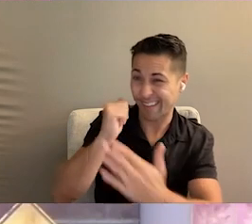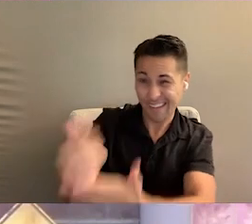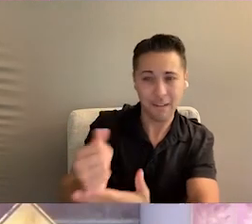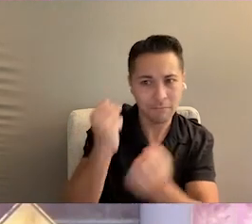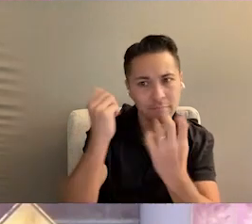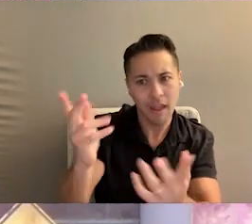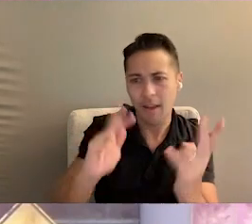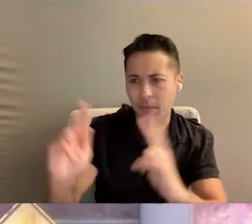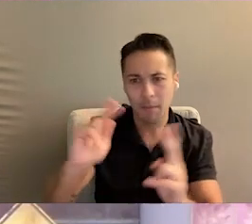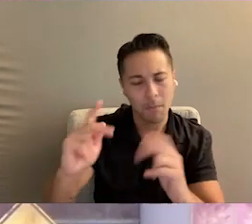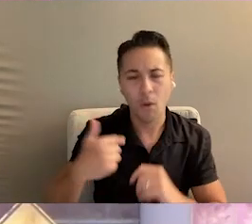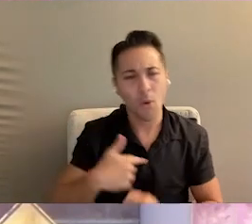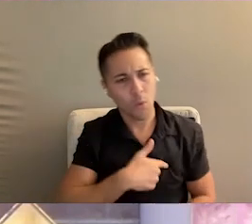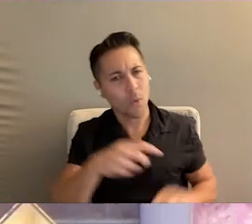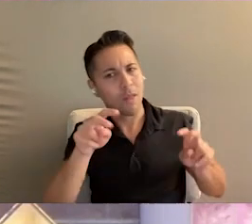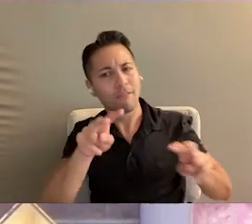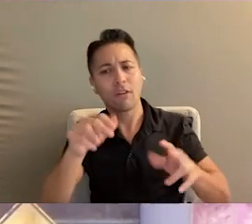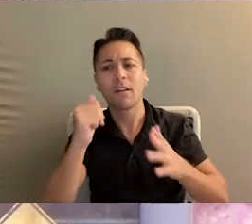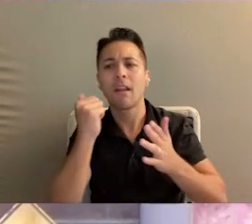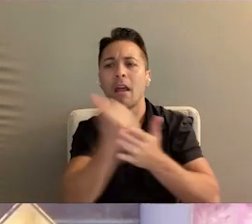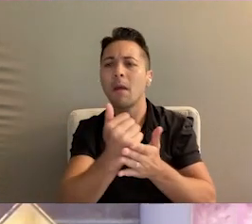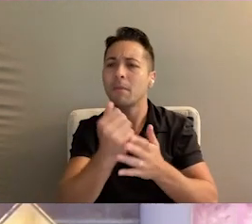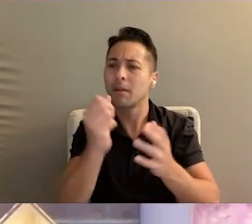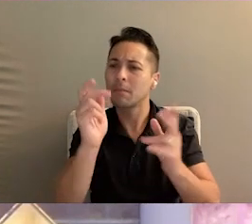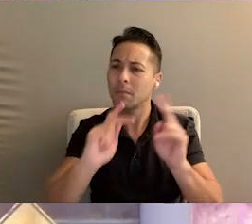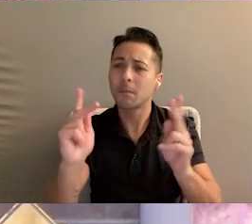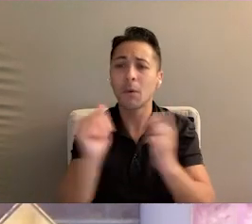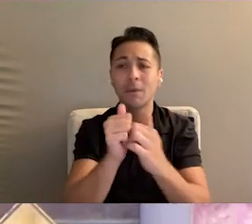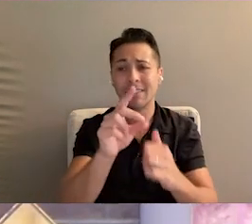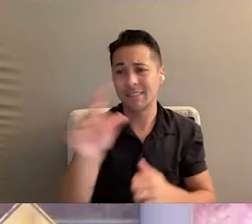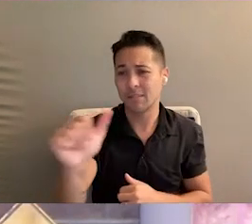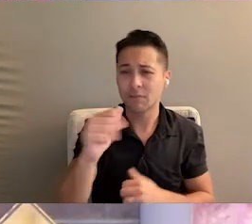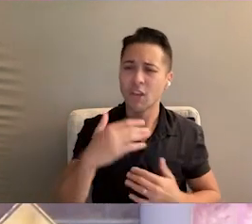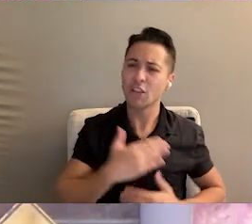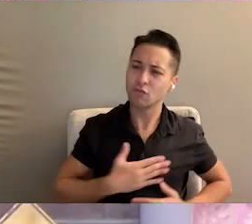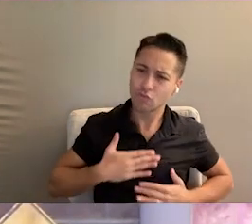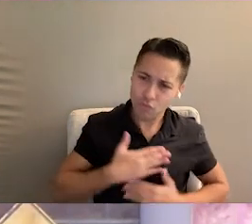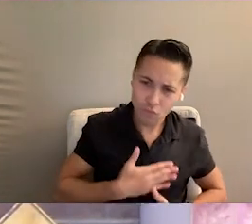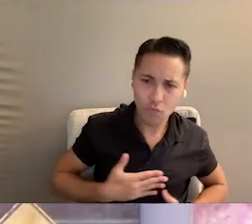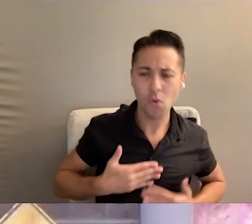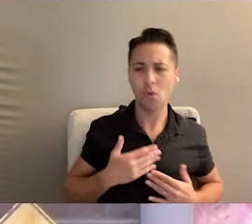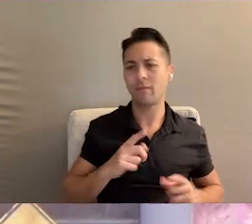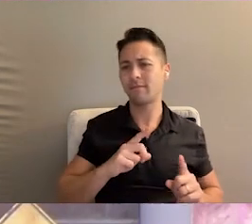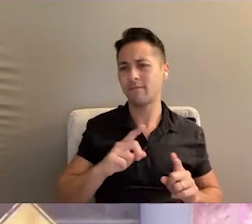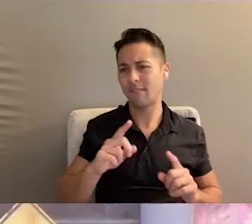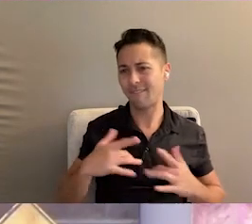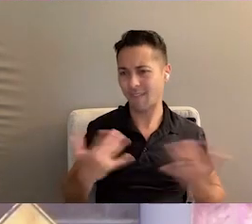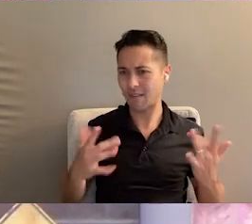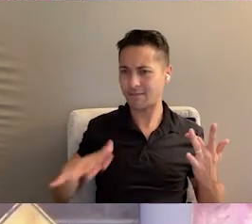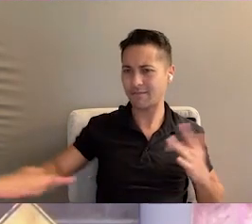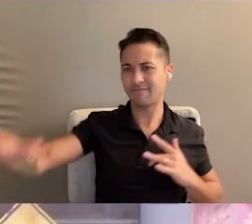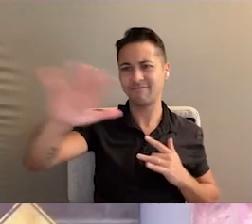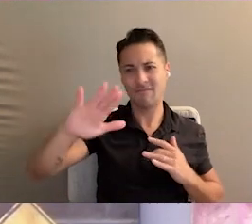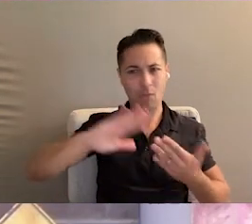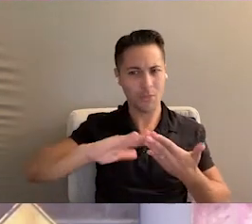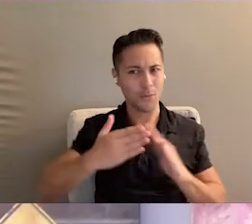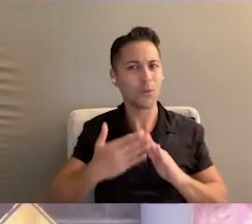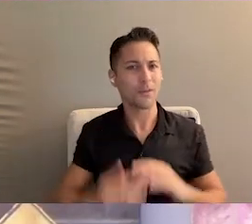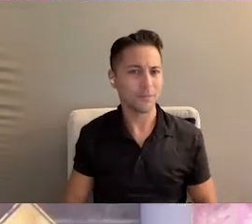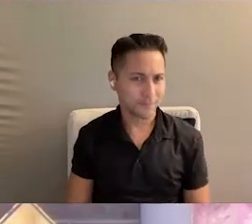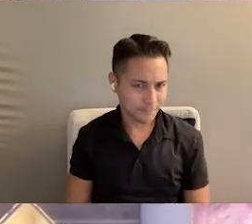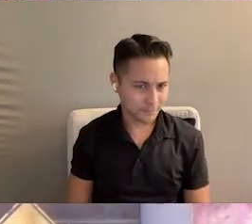And we look forward to helping people with disabilities enjoying events in the community.